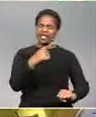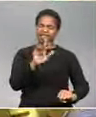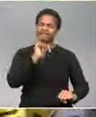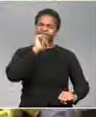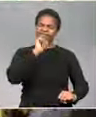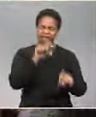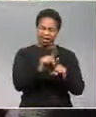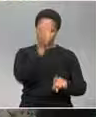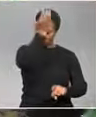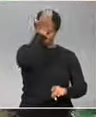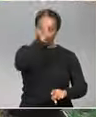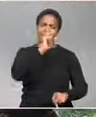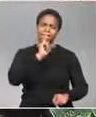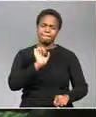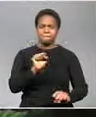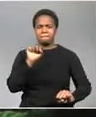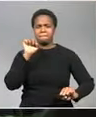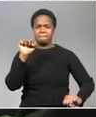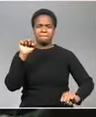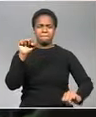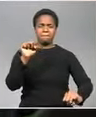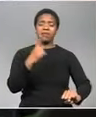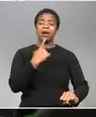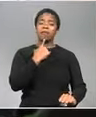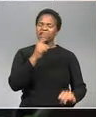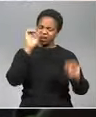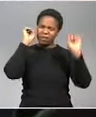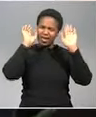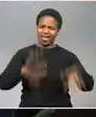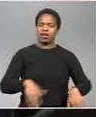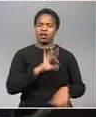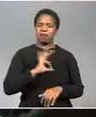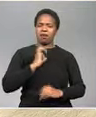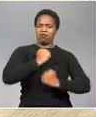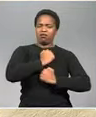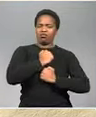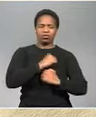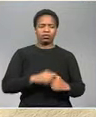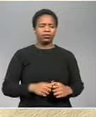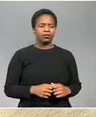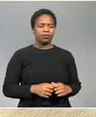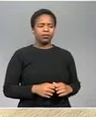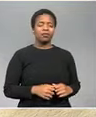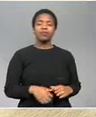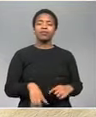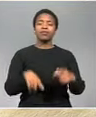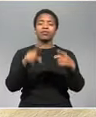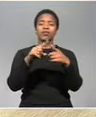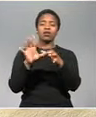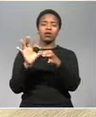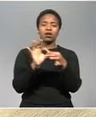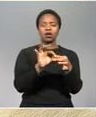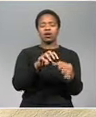but her supporters have hit back saying hands-off the alliance of Pegitele and